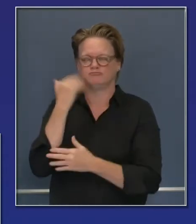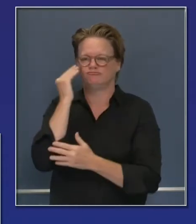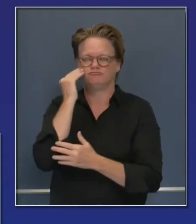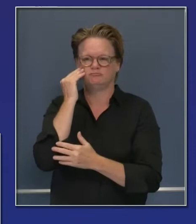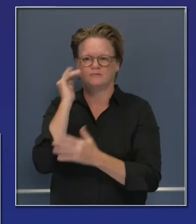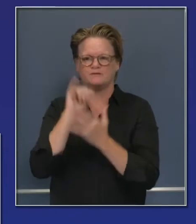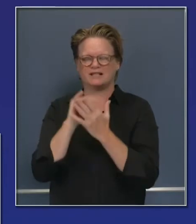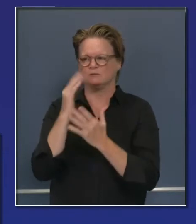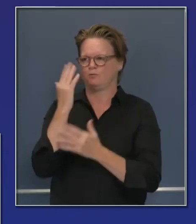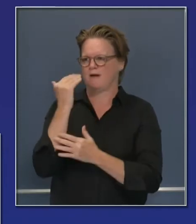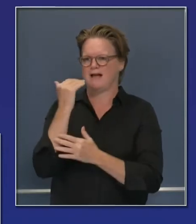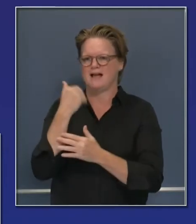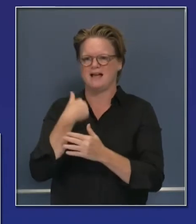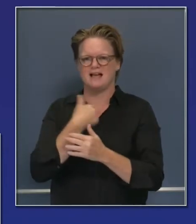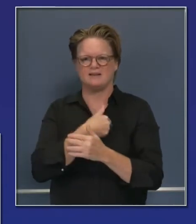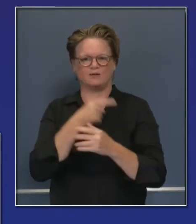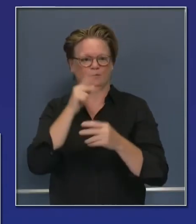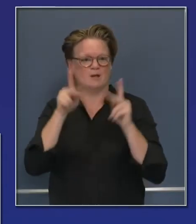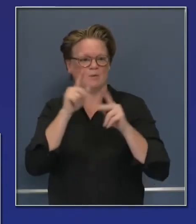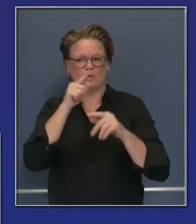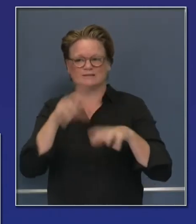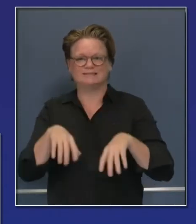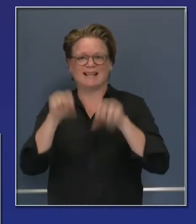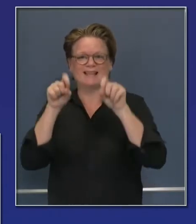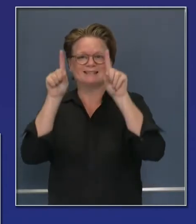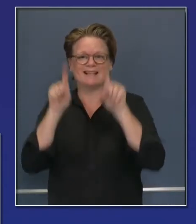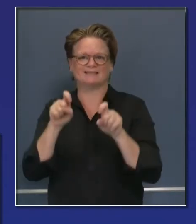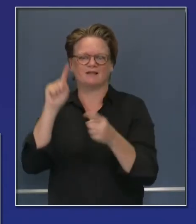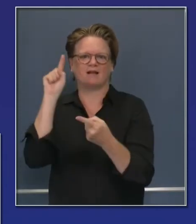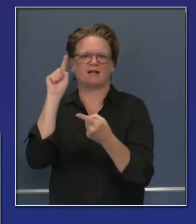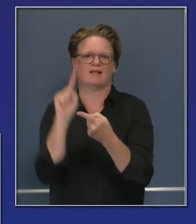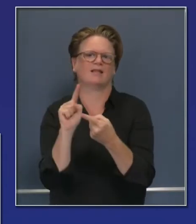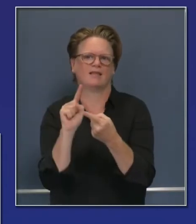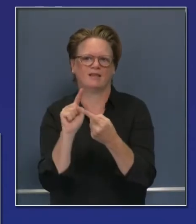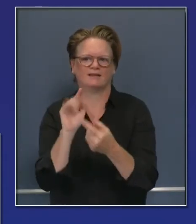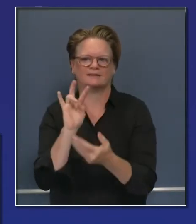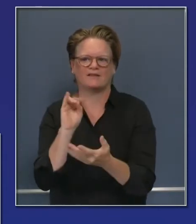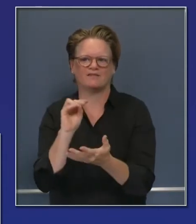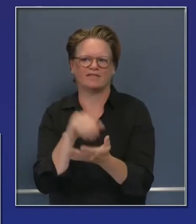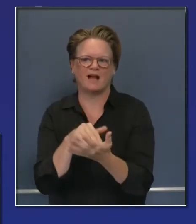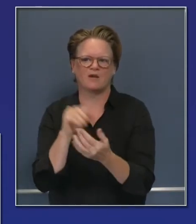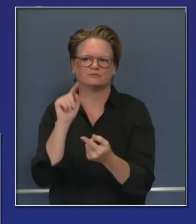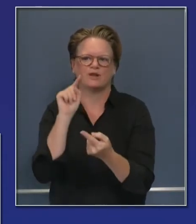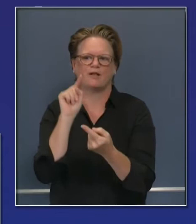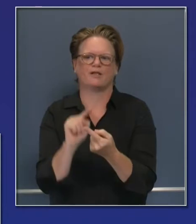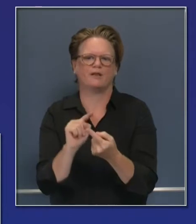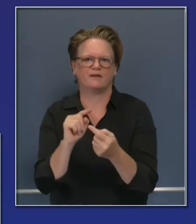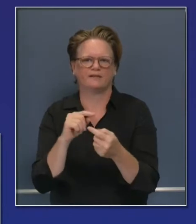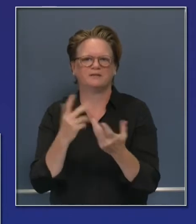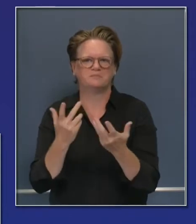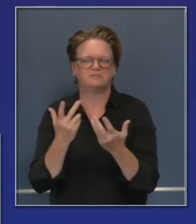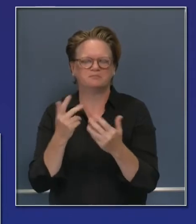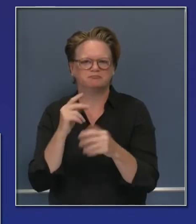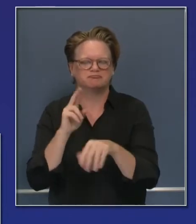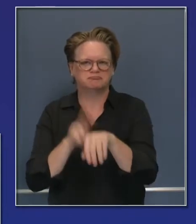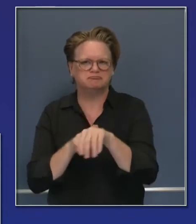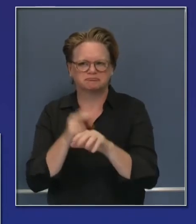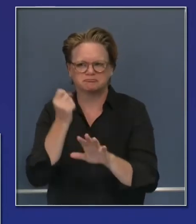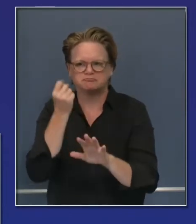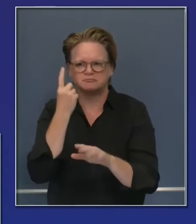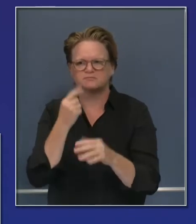But we, nonetheless, are still seeing, despite case numbers of 6,004, we're seeing a seven-day average